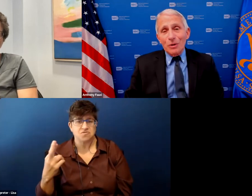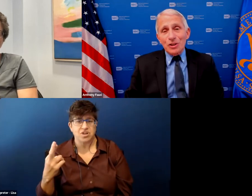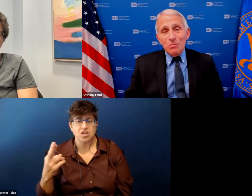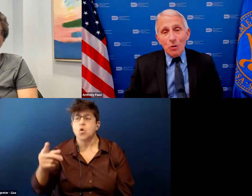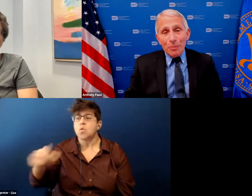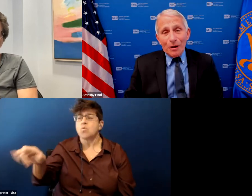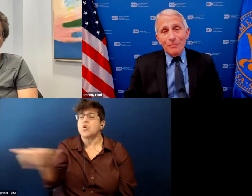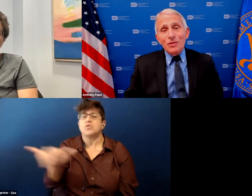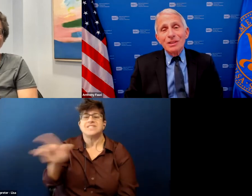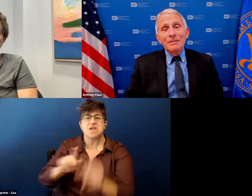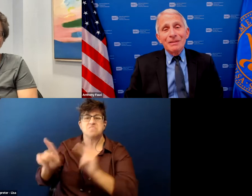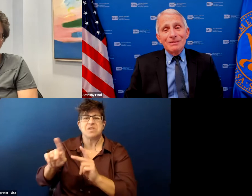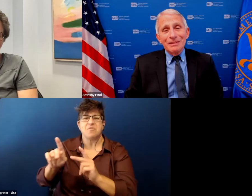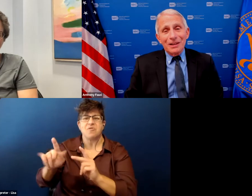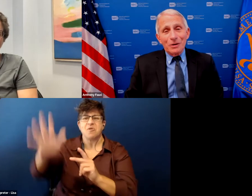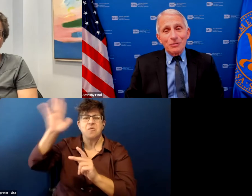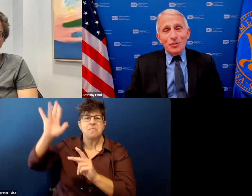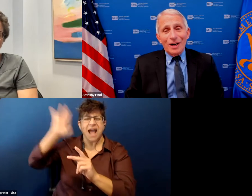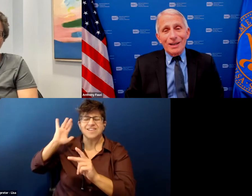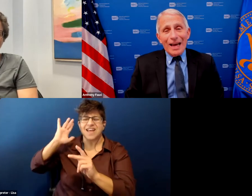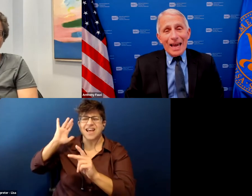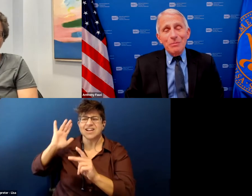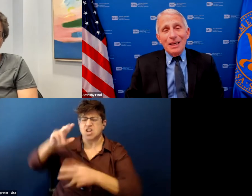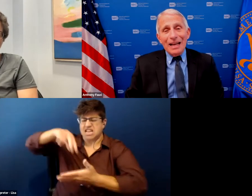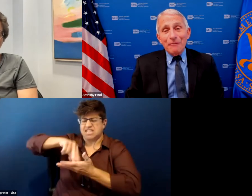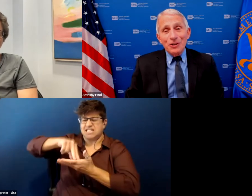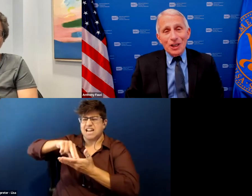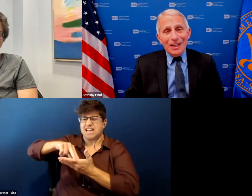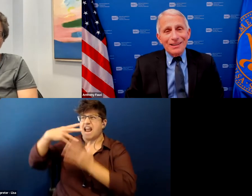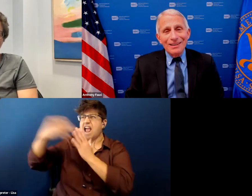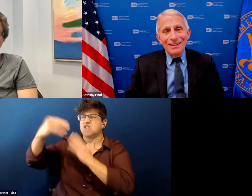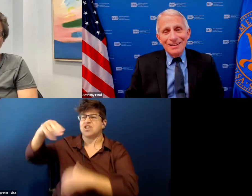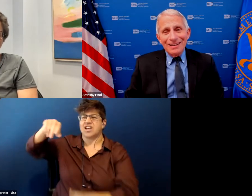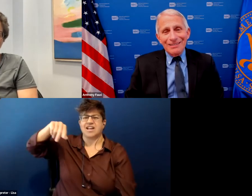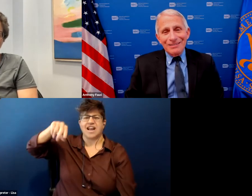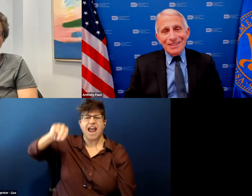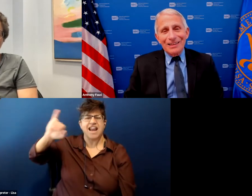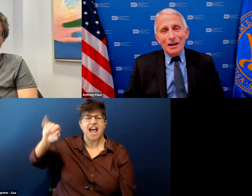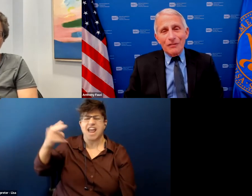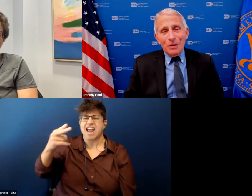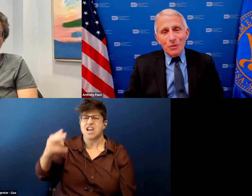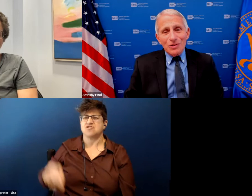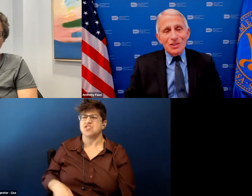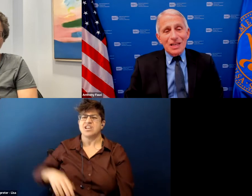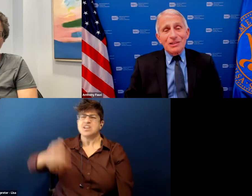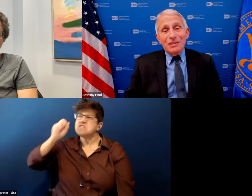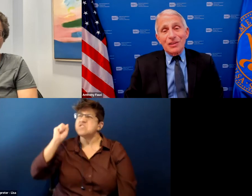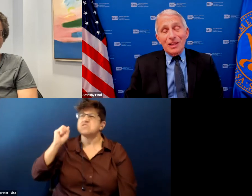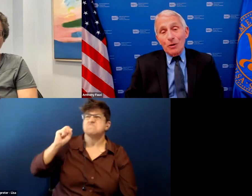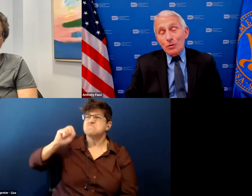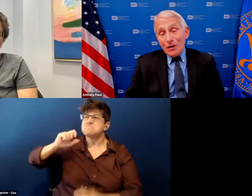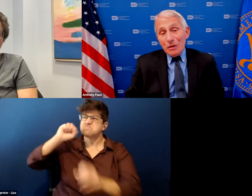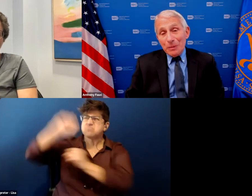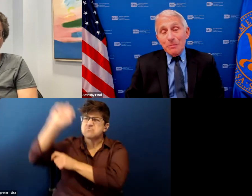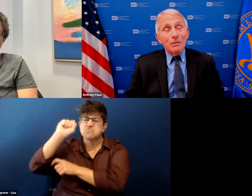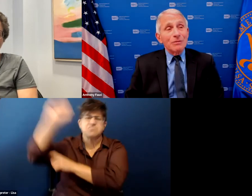throwing smoke bombs you know trying to hang me in effigy and and say the government wasn't sensitive to